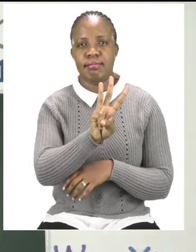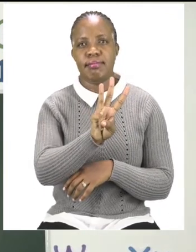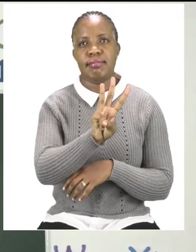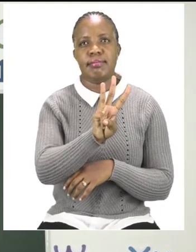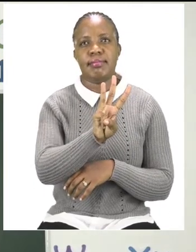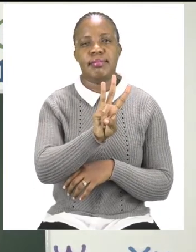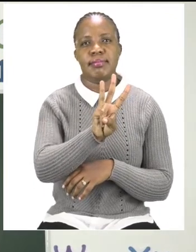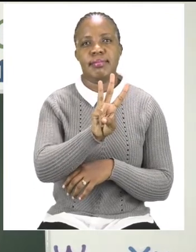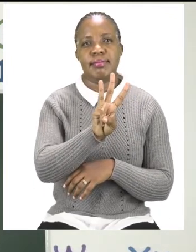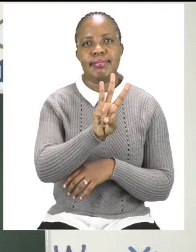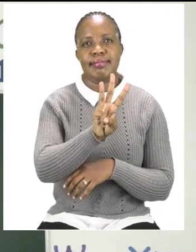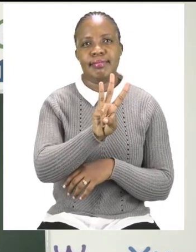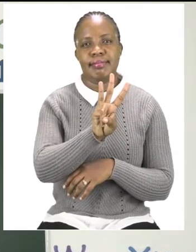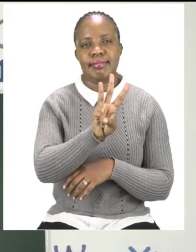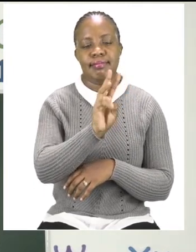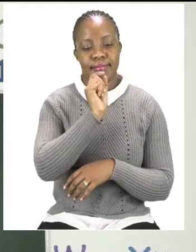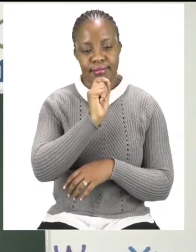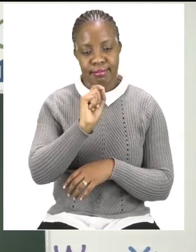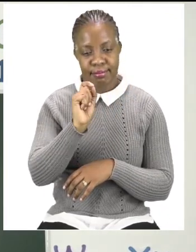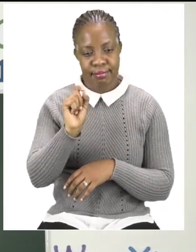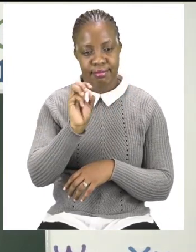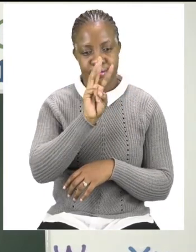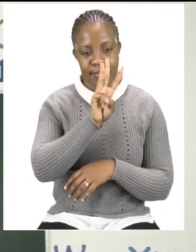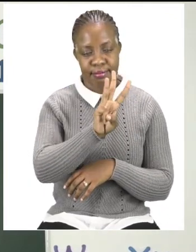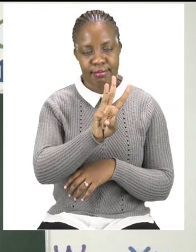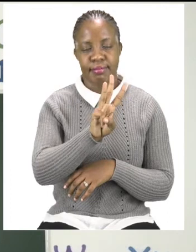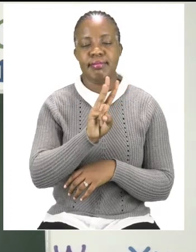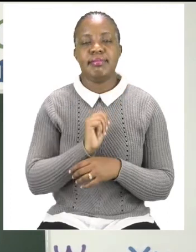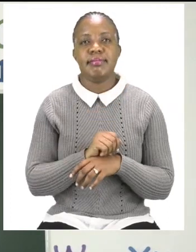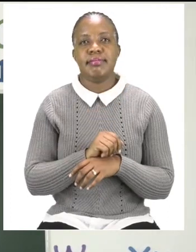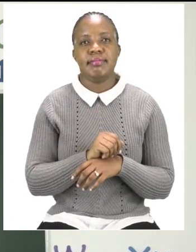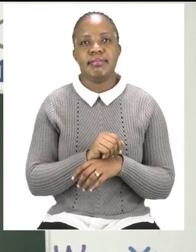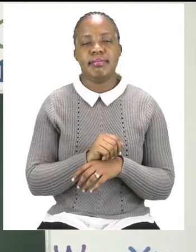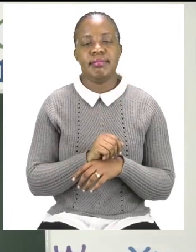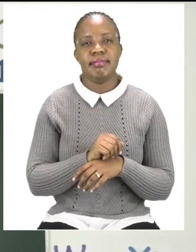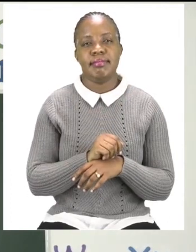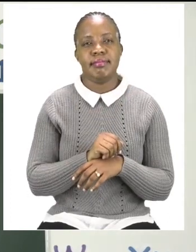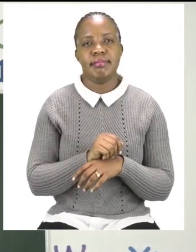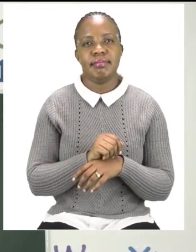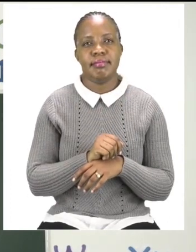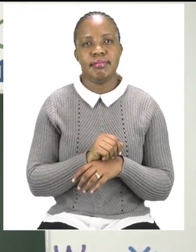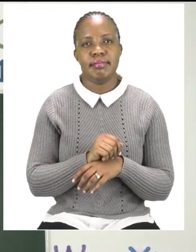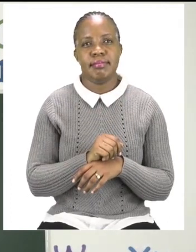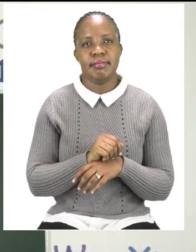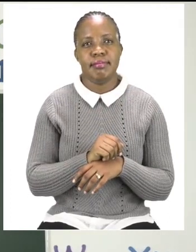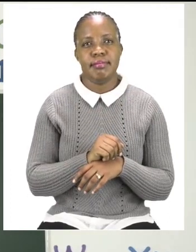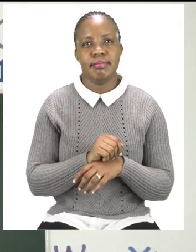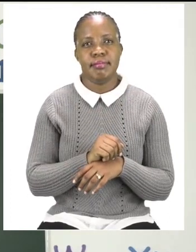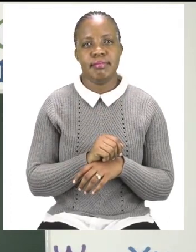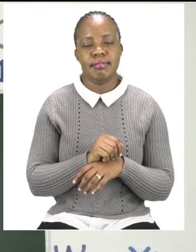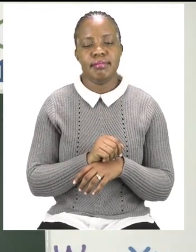There we go. So, then the next sound that we can hear in the word web is